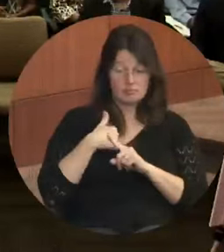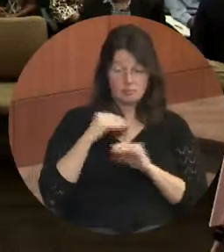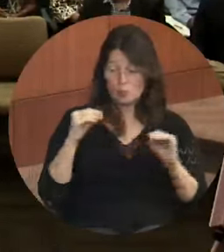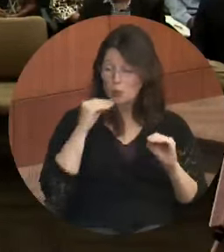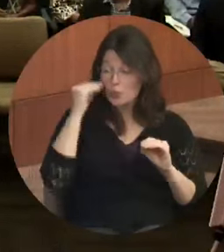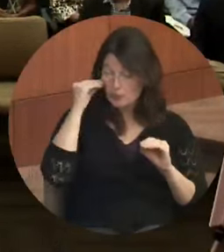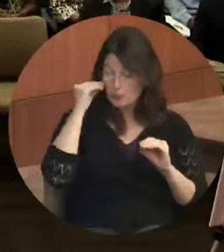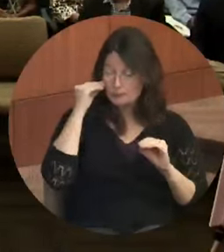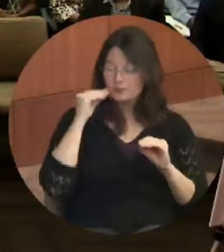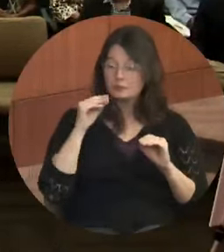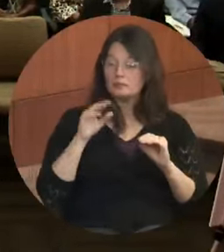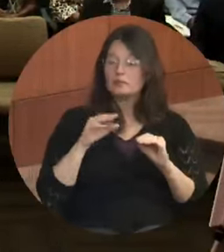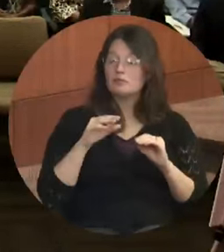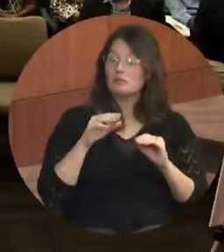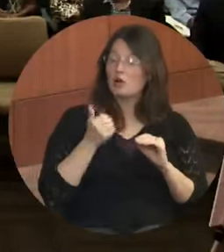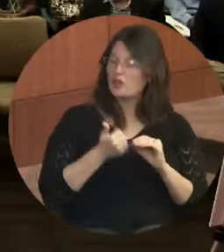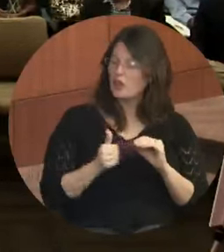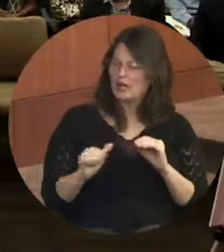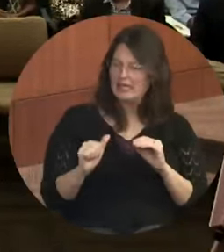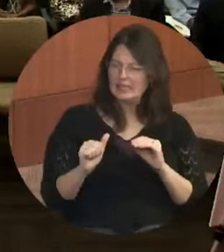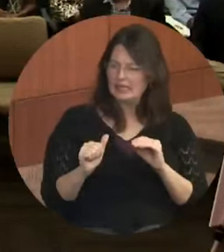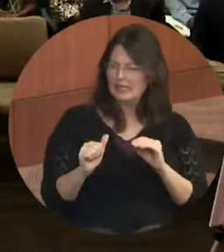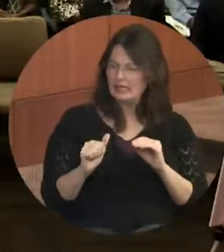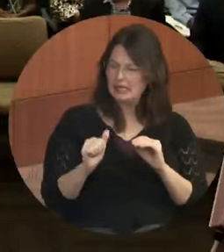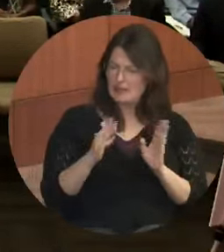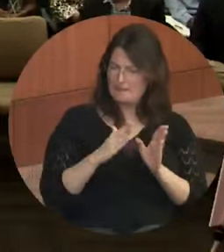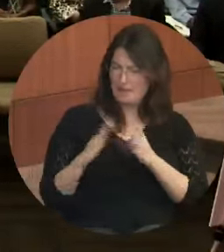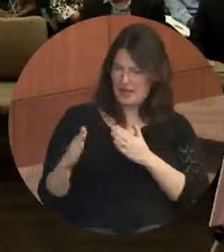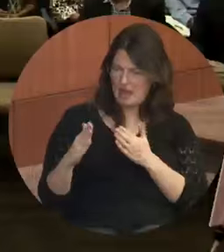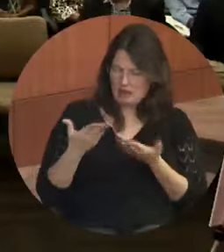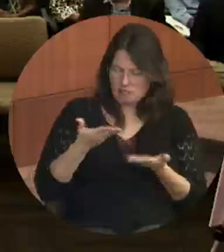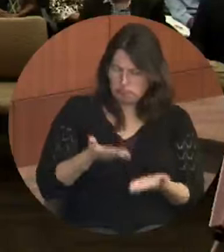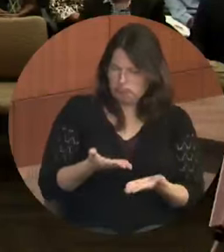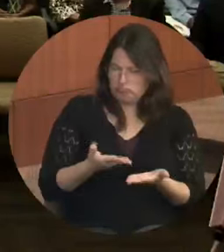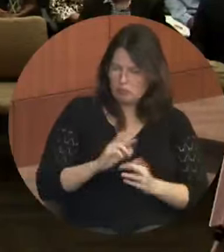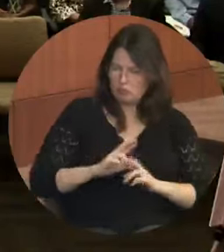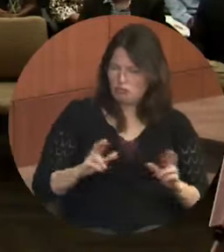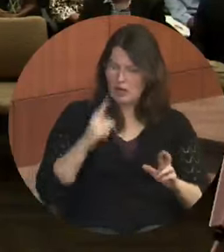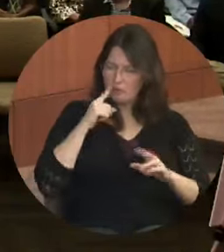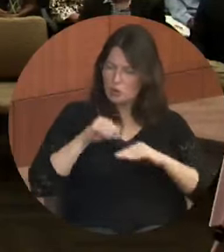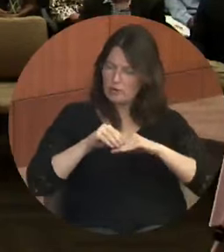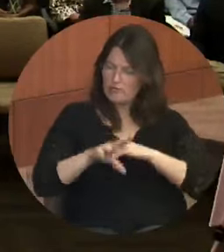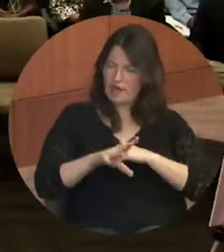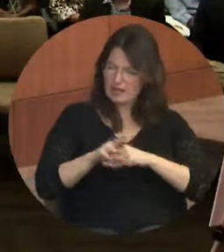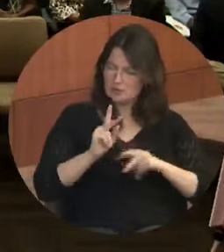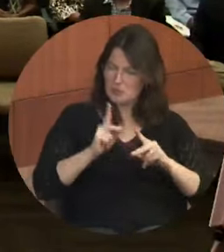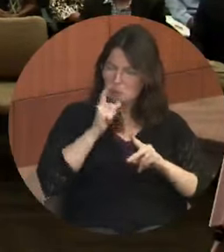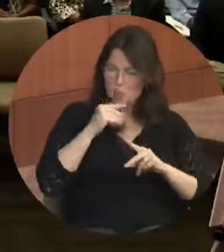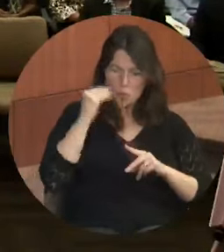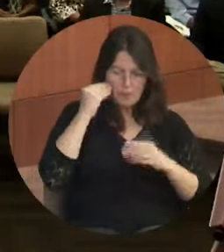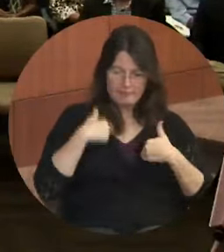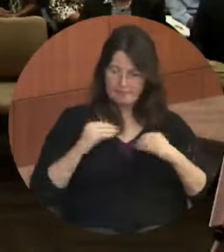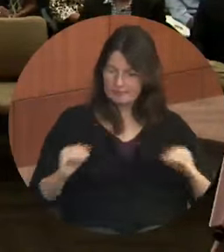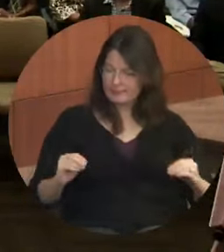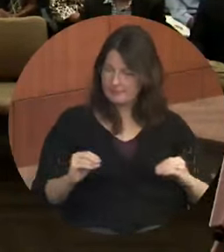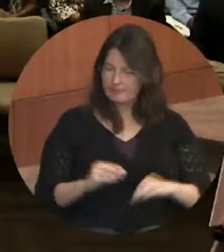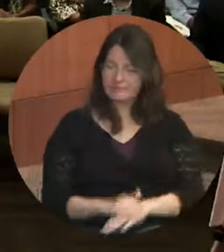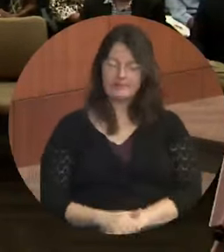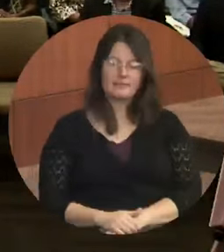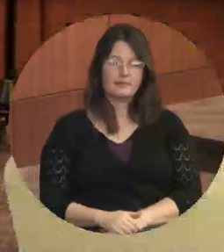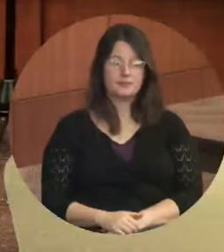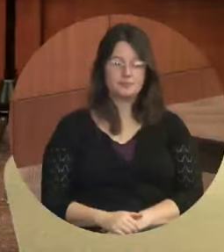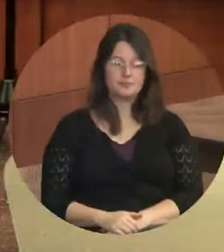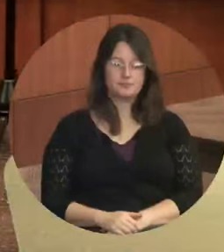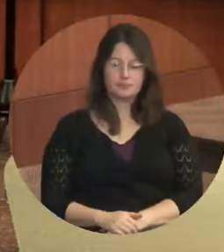initiatives that you hope to implement in this plan that will affect, um, positively with the homeless community? Yes. Uh,